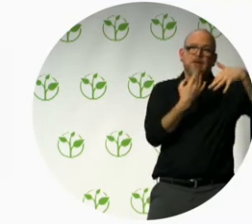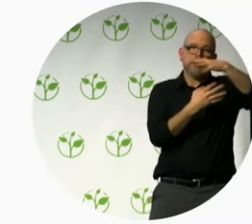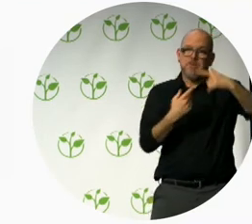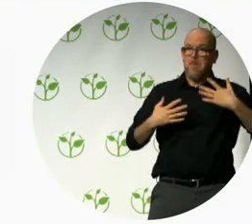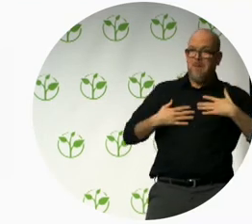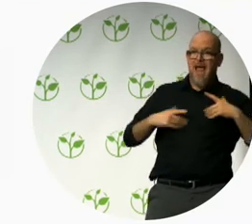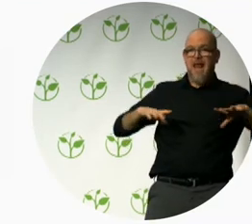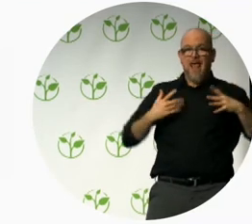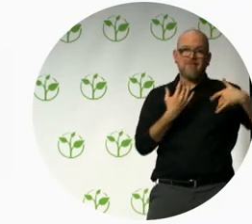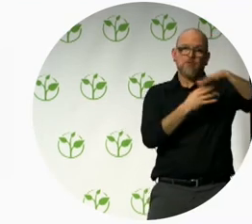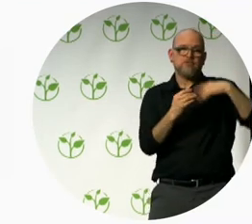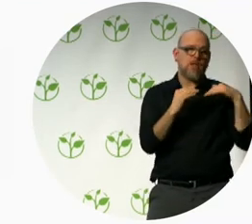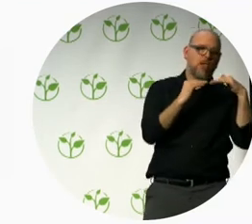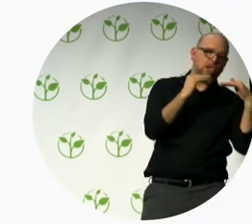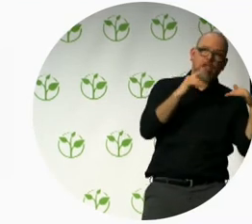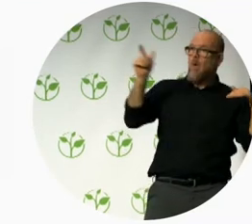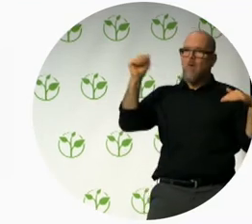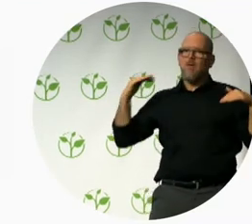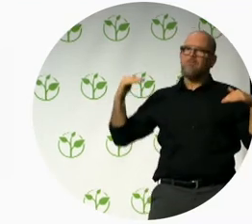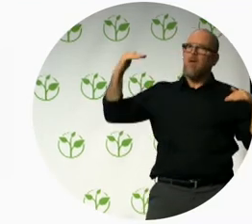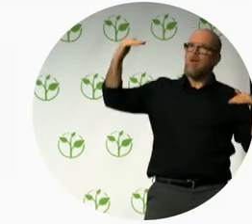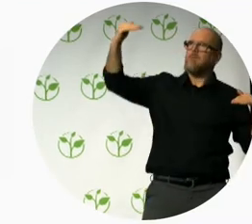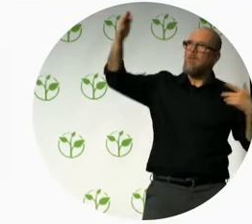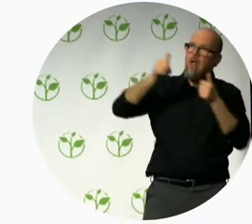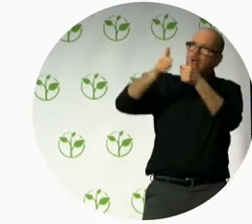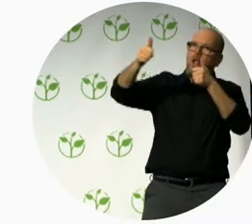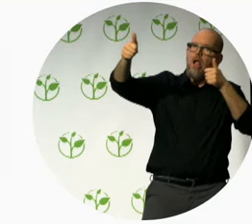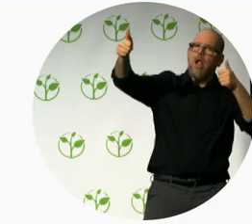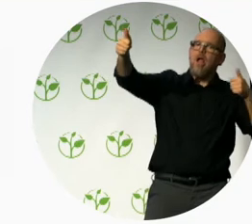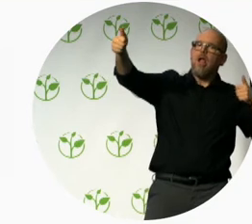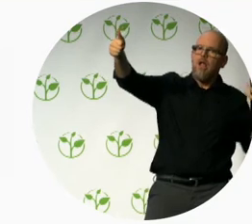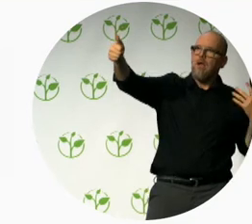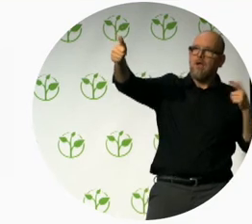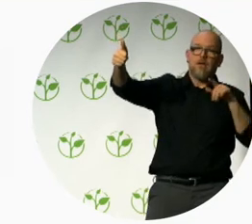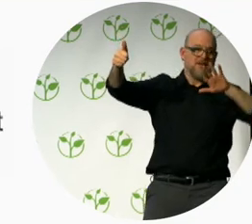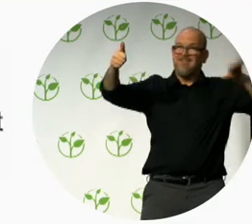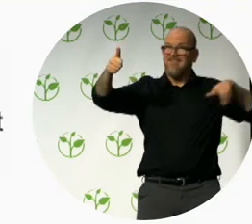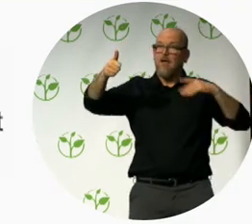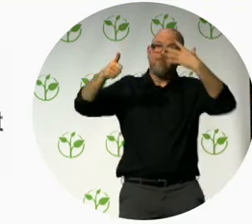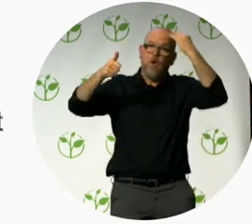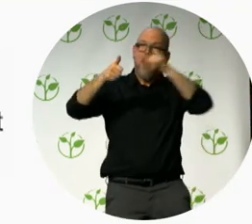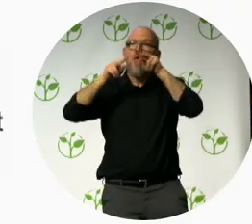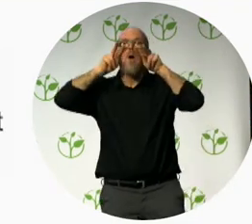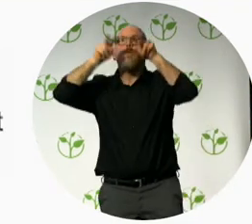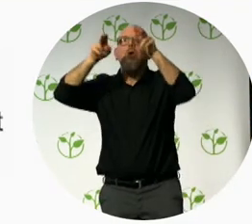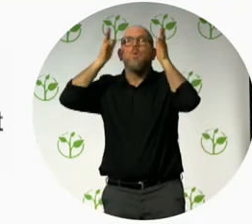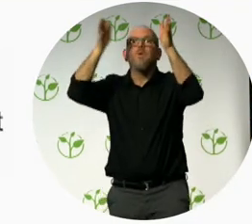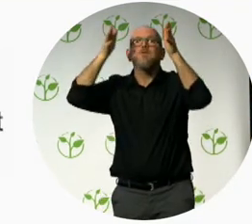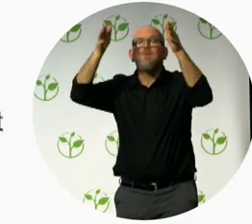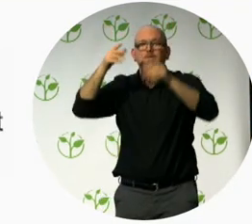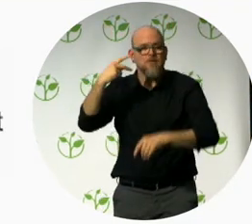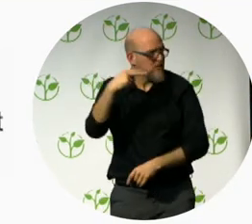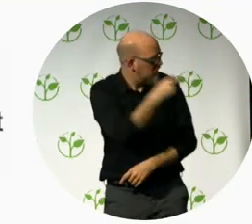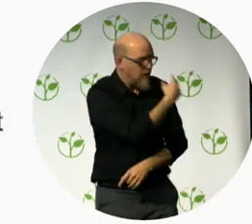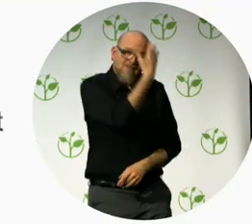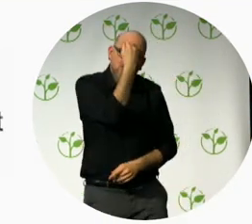all of us, can't let it happen. Our action items in Israel for the mission are